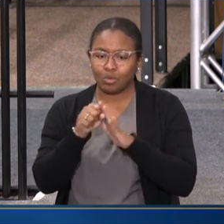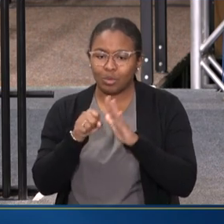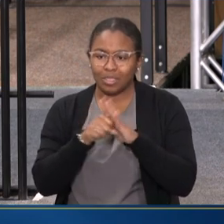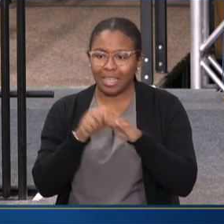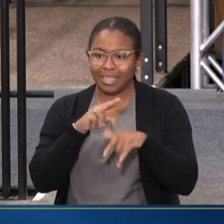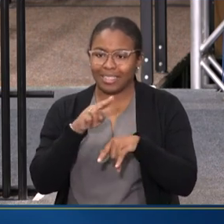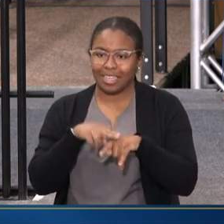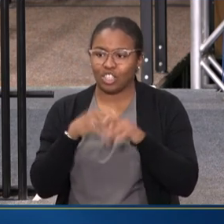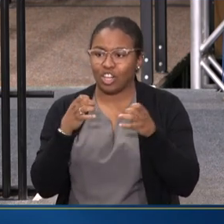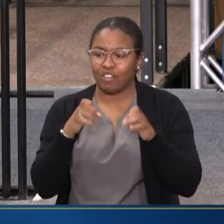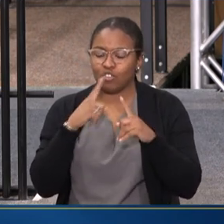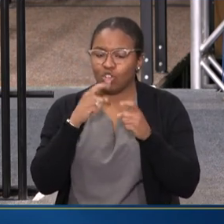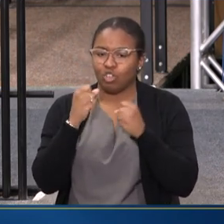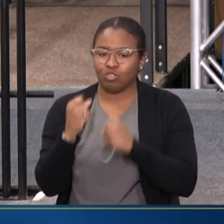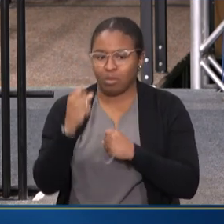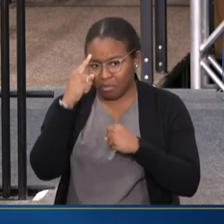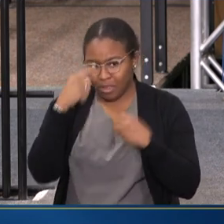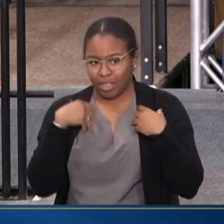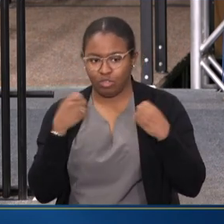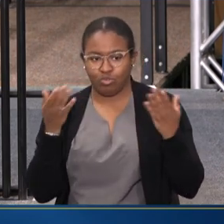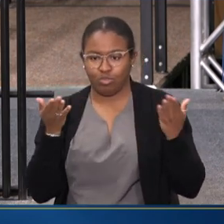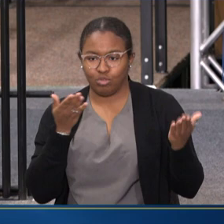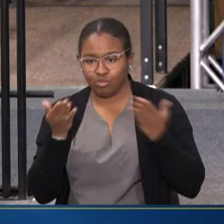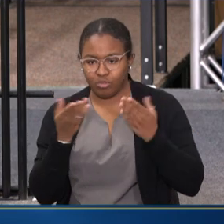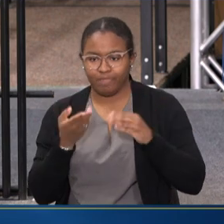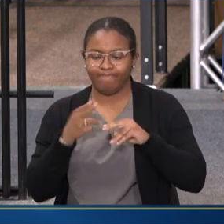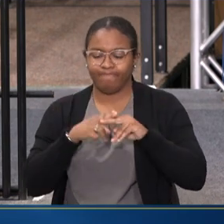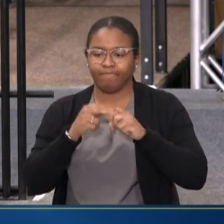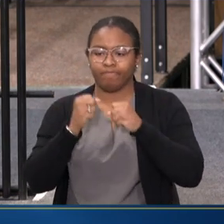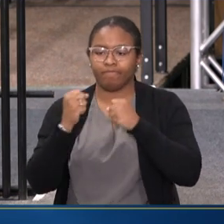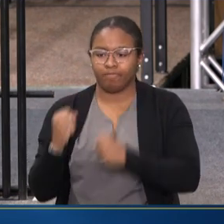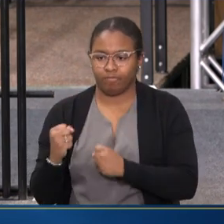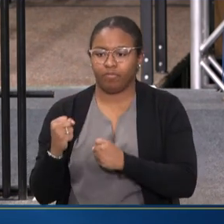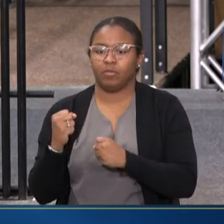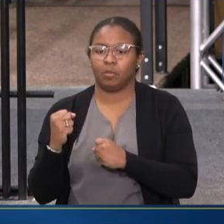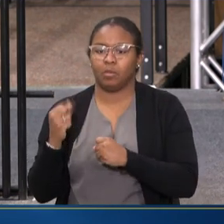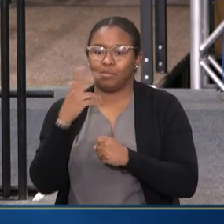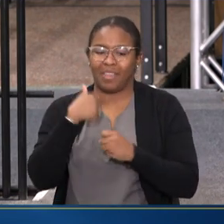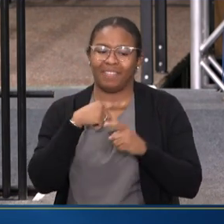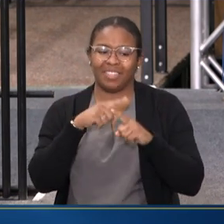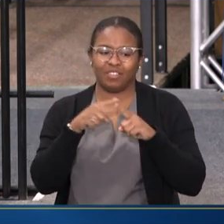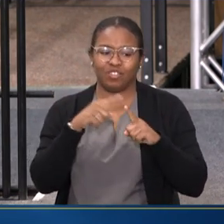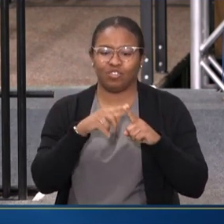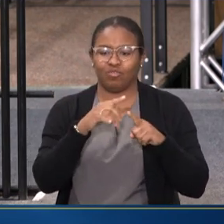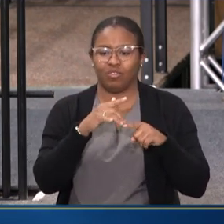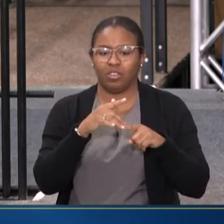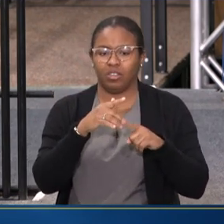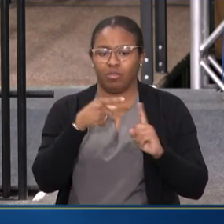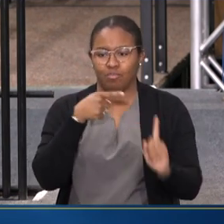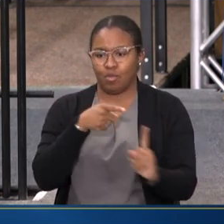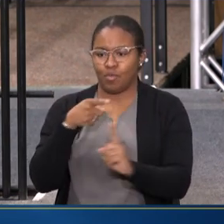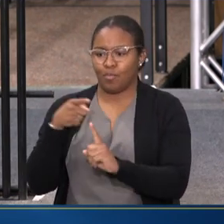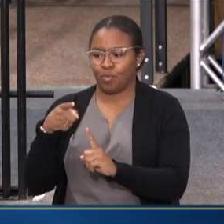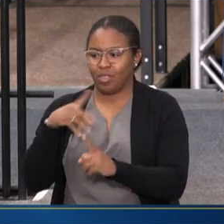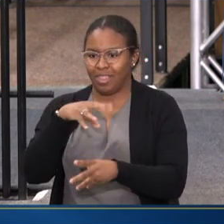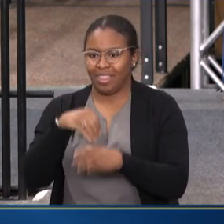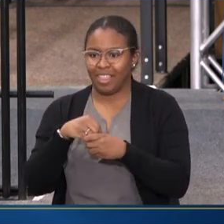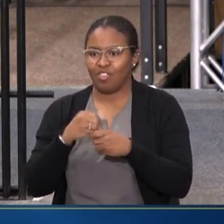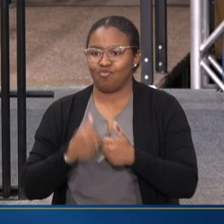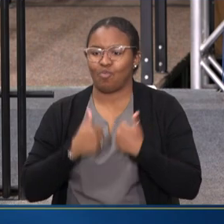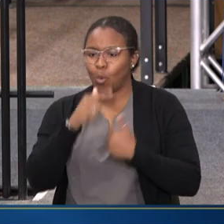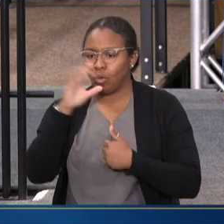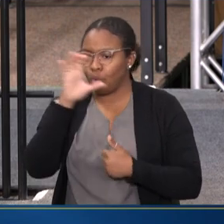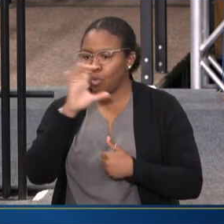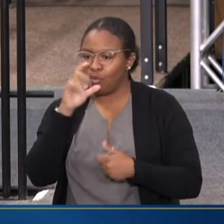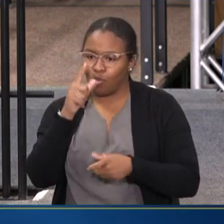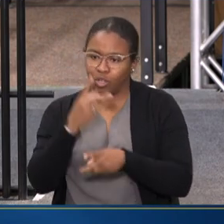to strengthen mental health services because of the various touch points we have among residents seeking care.